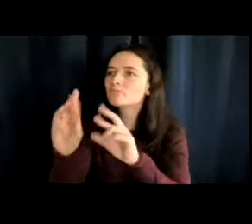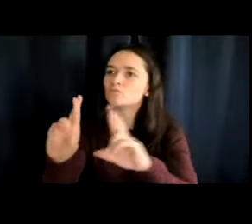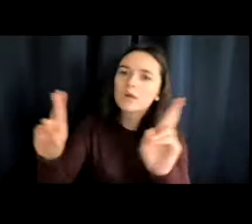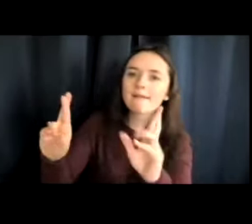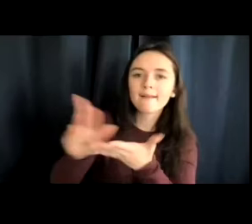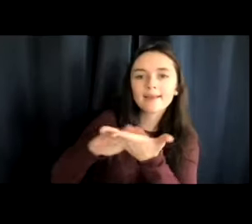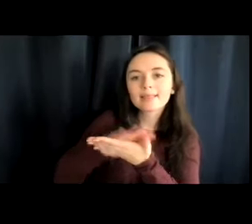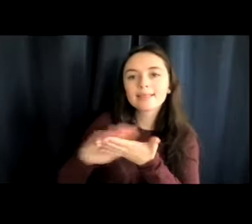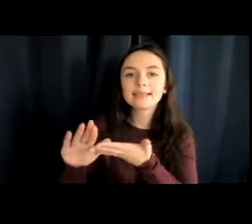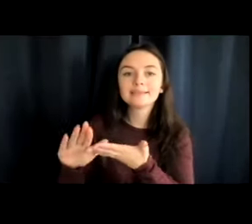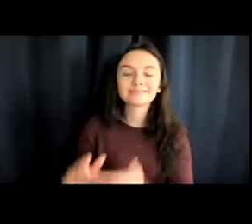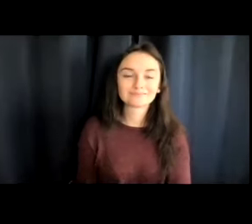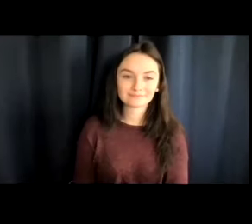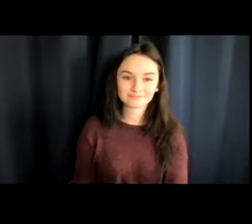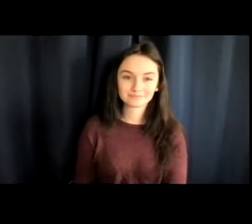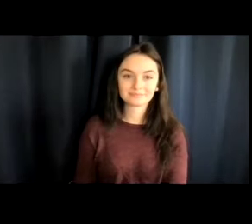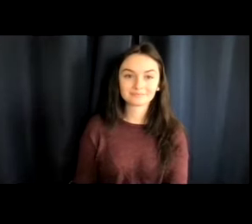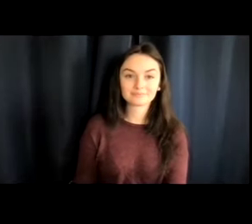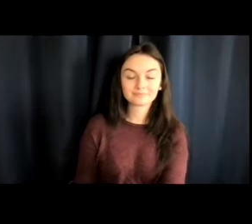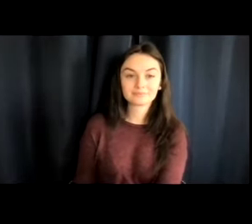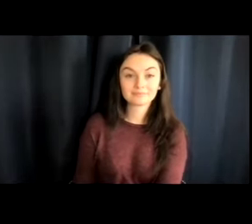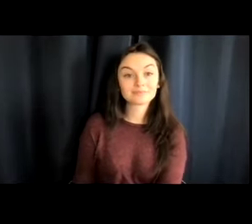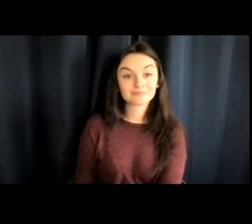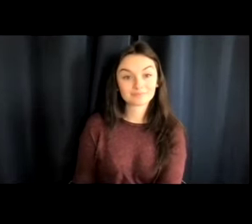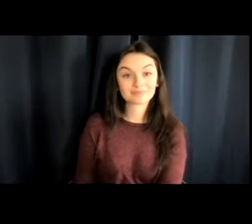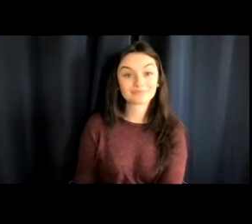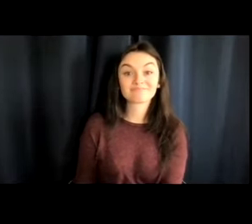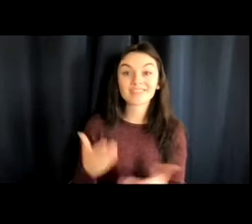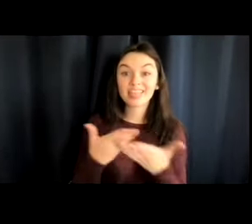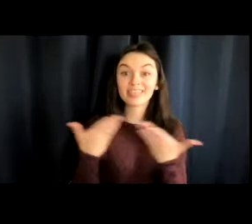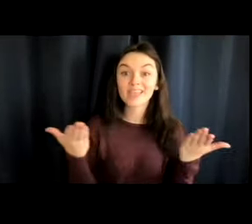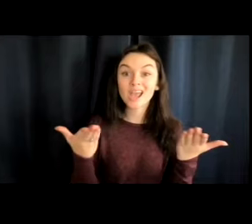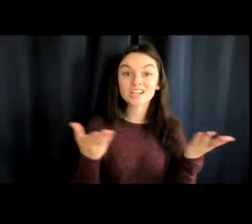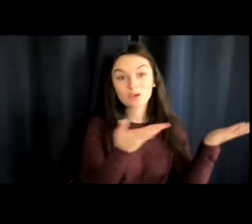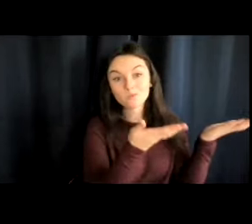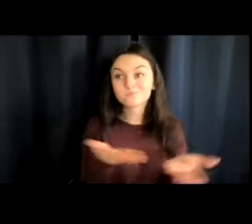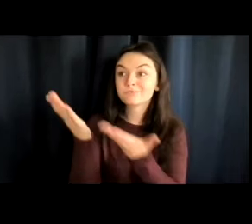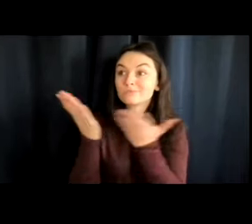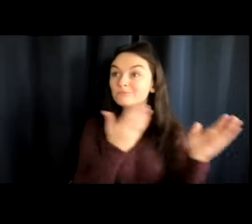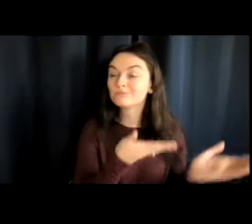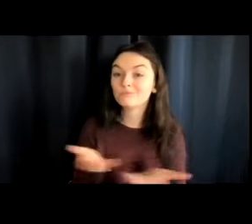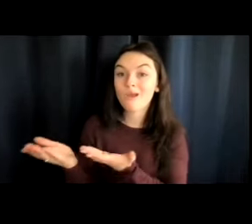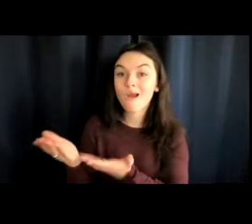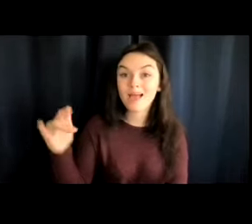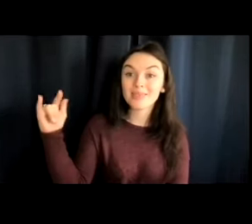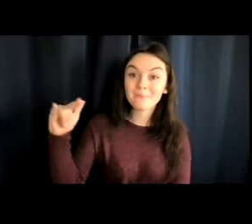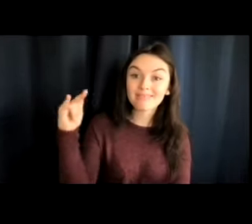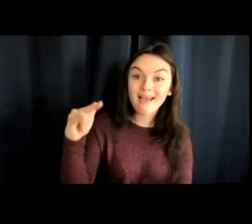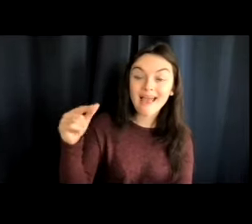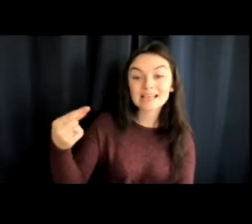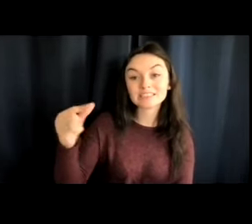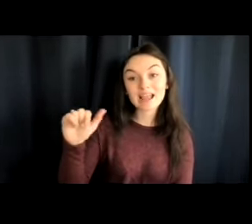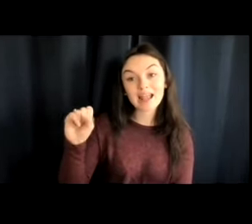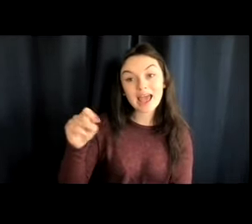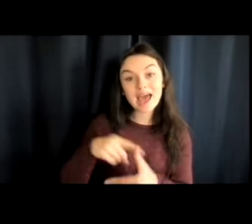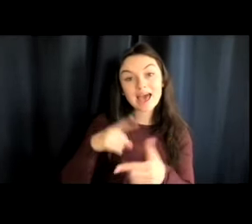to fly. Things are loaded onto the plane. Gas gets put into the fuel tanks. Food is put